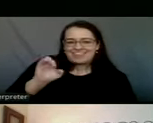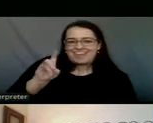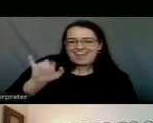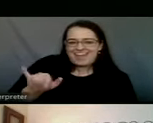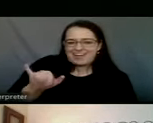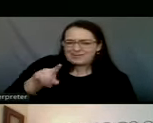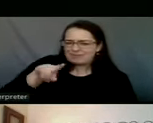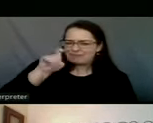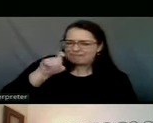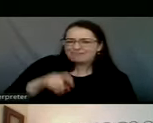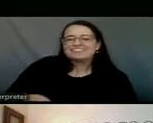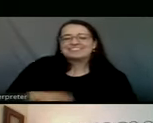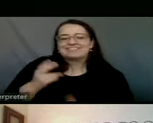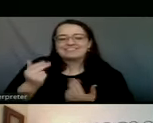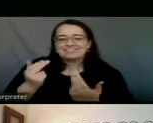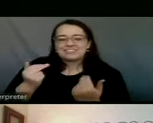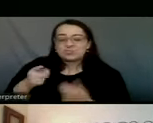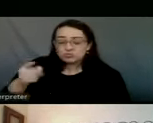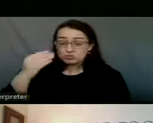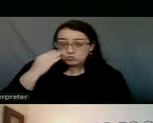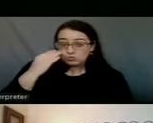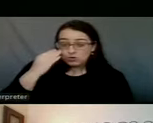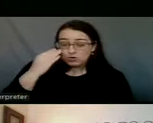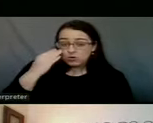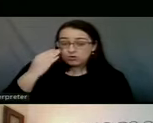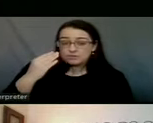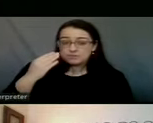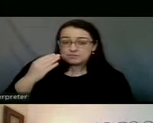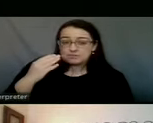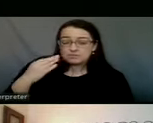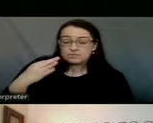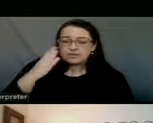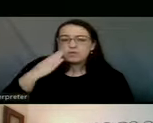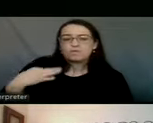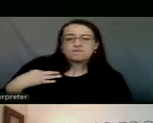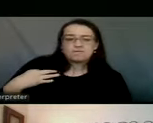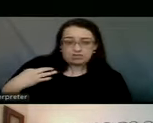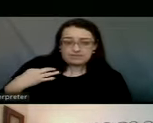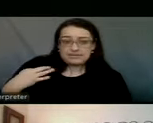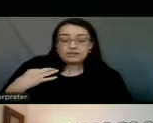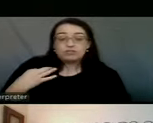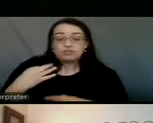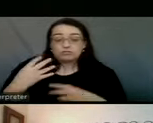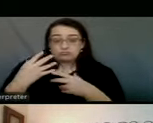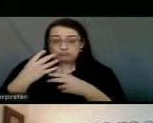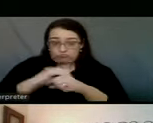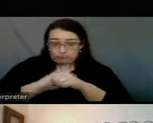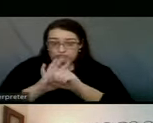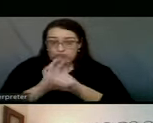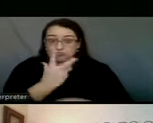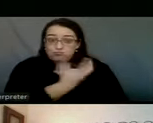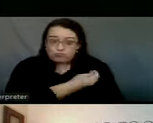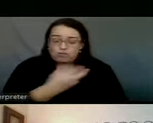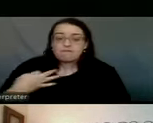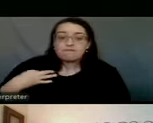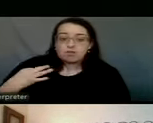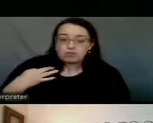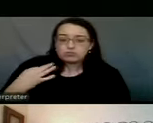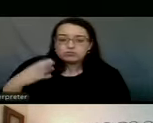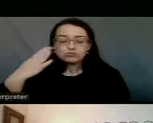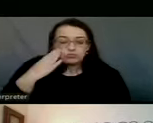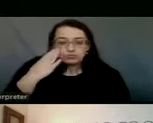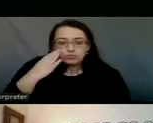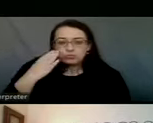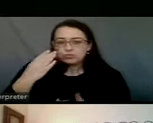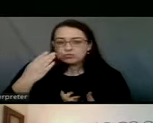What the, you know, the, it's, it's voluntary to get a vaccine. You know what percentage